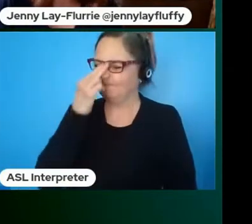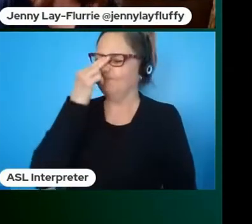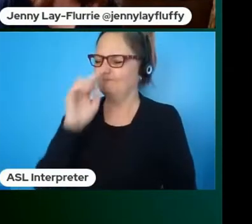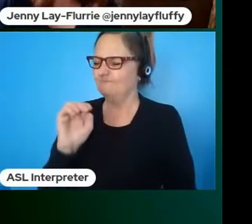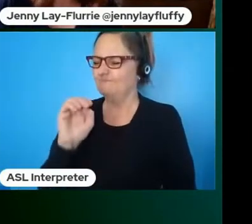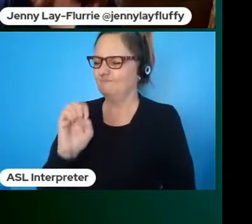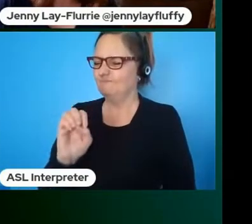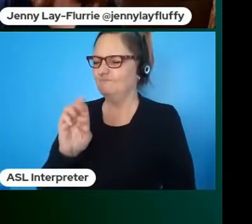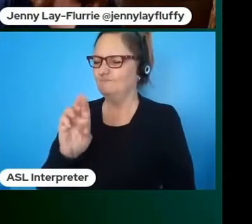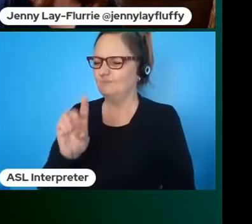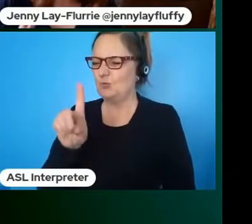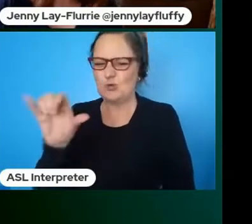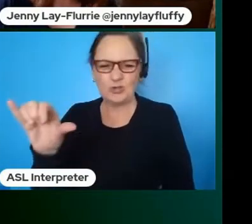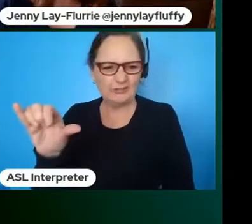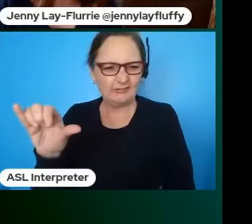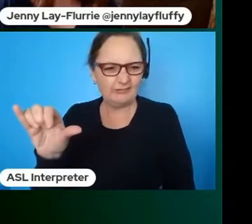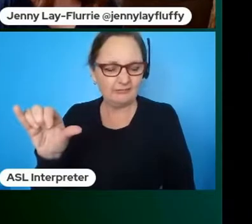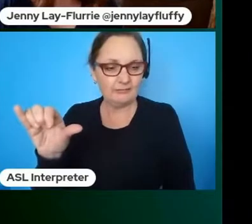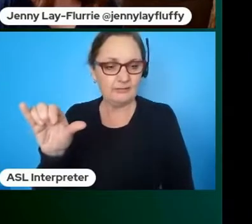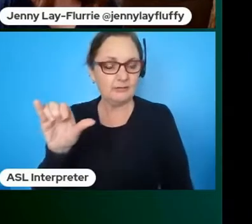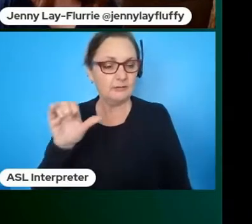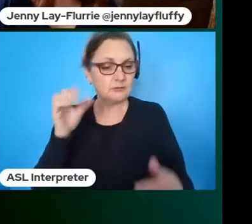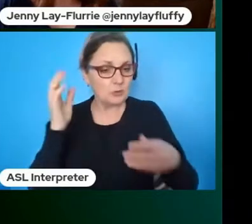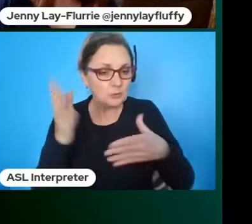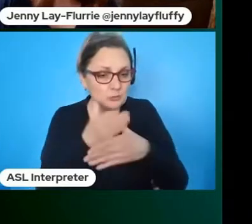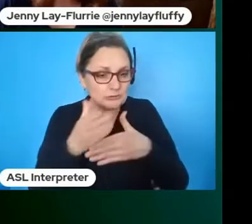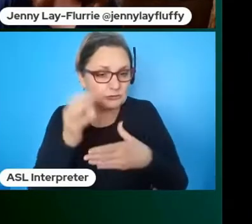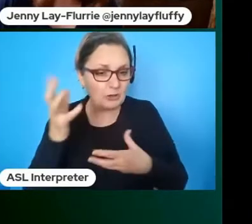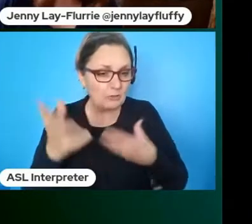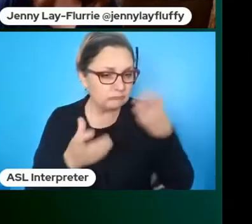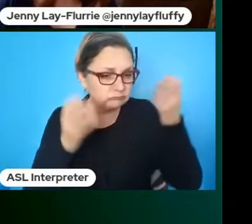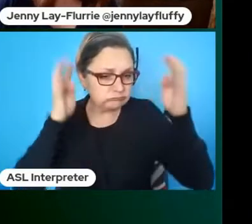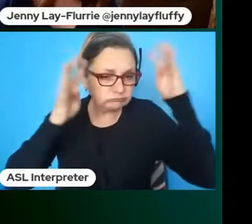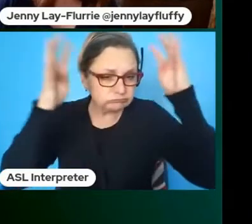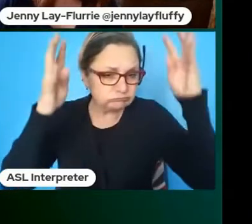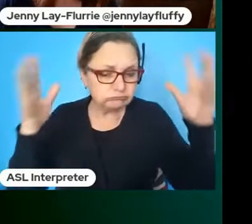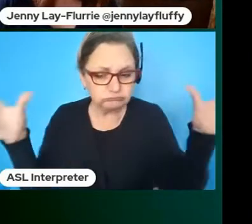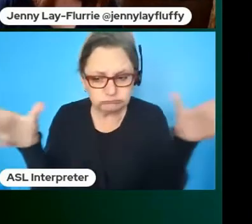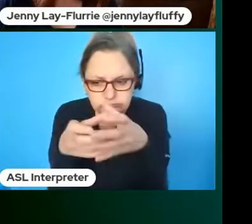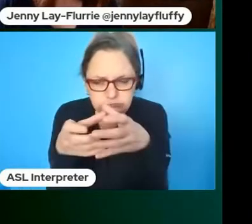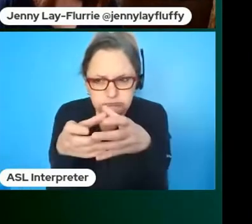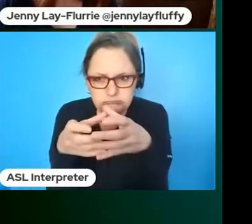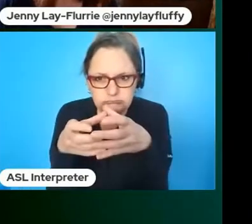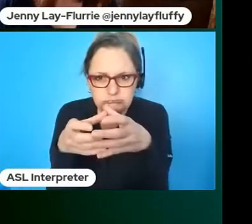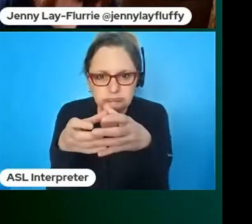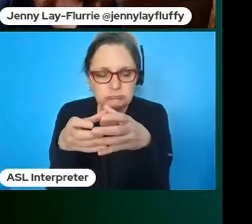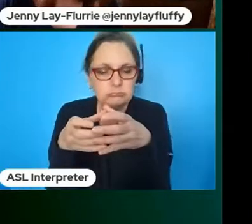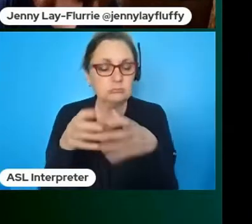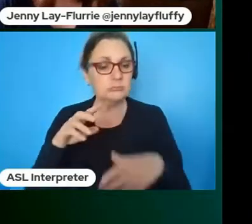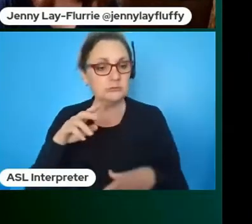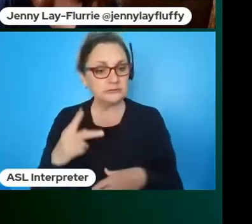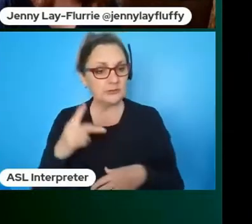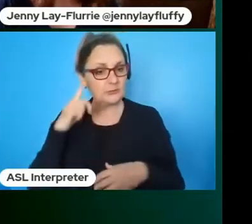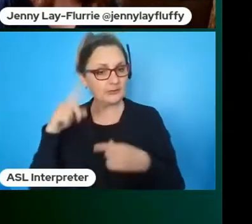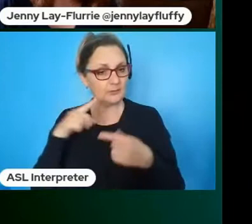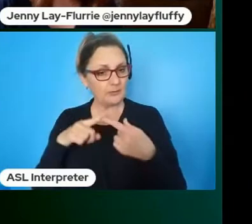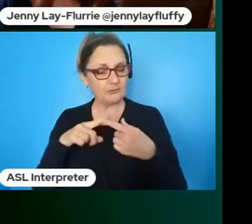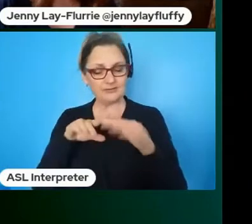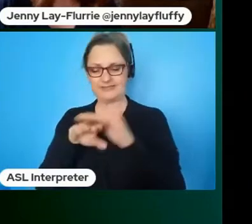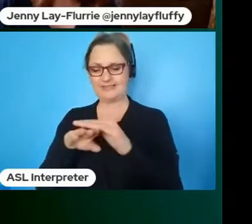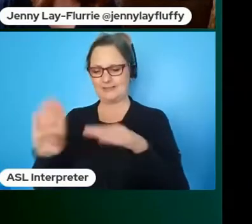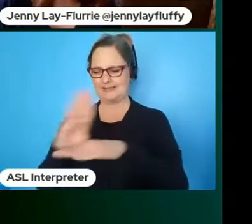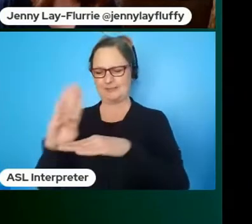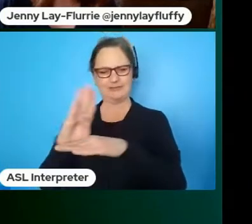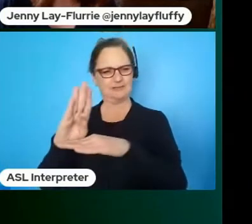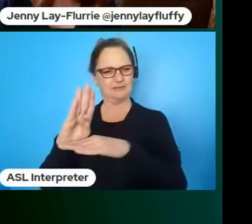collate those the second learning is to really focus on thinking about accessibility as a business with